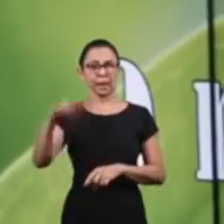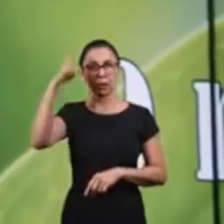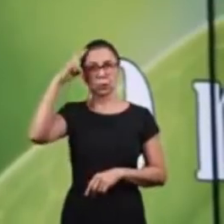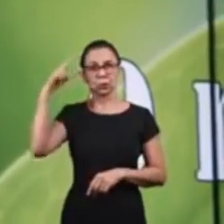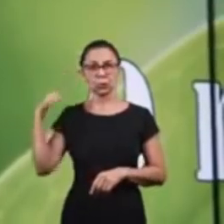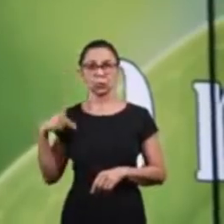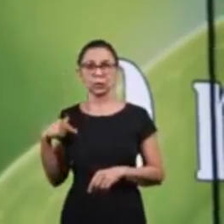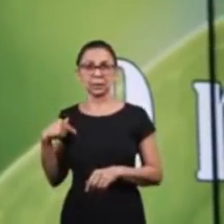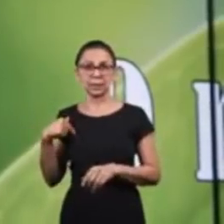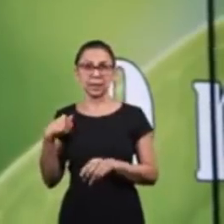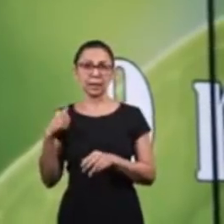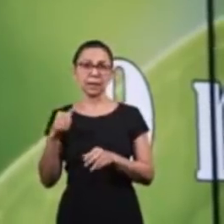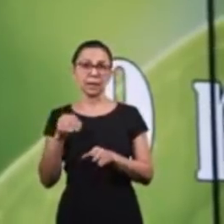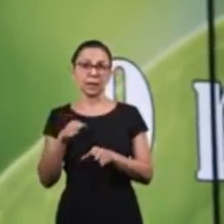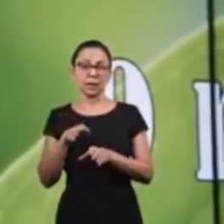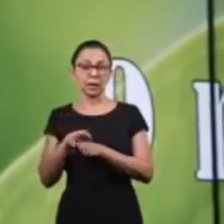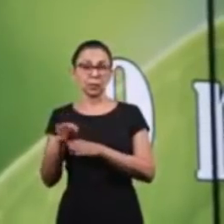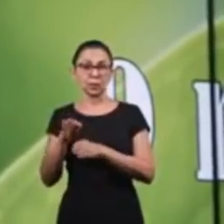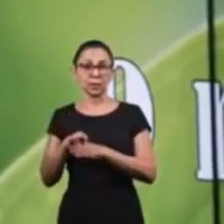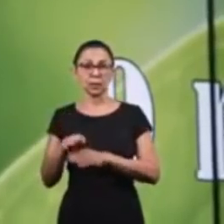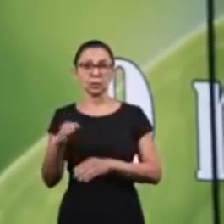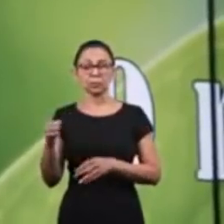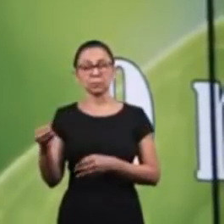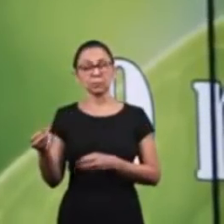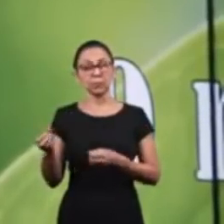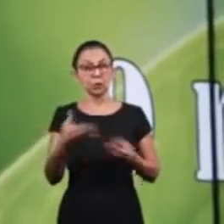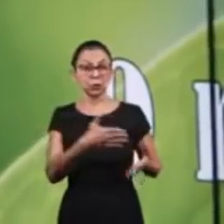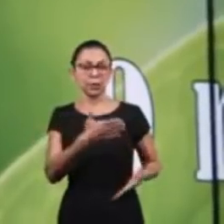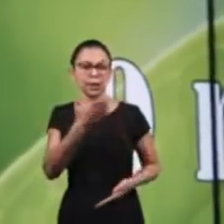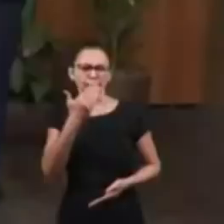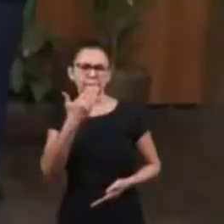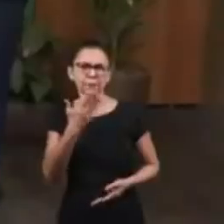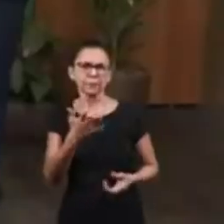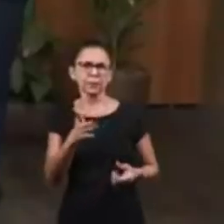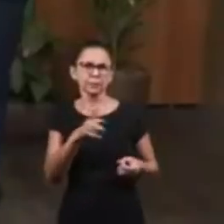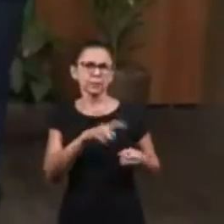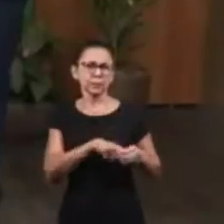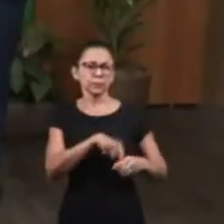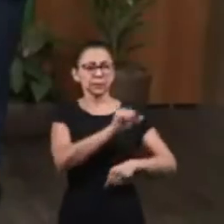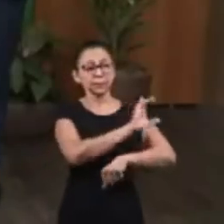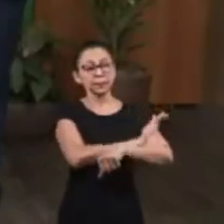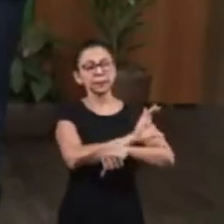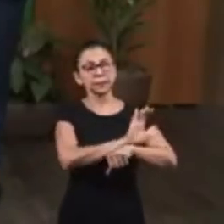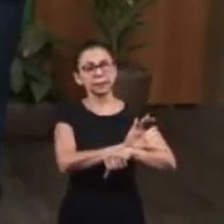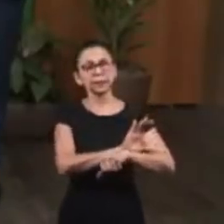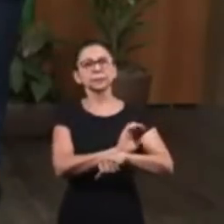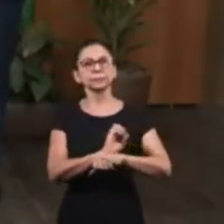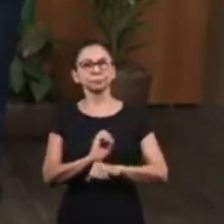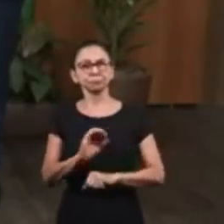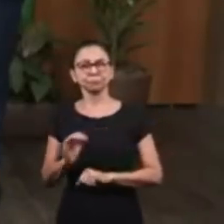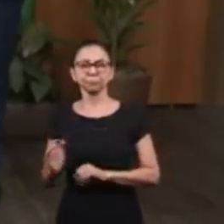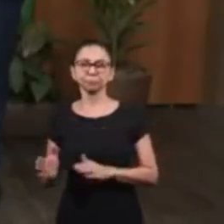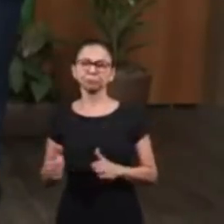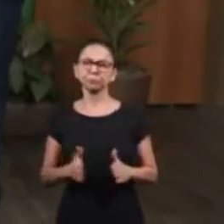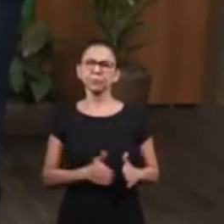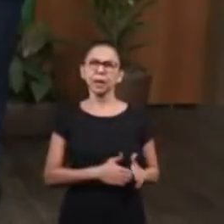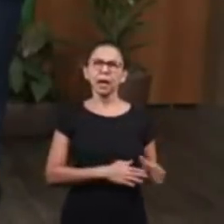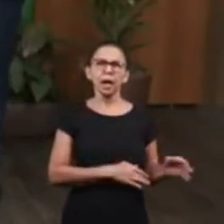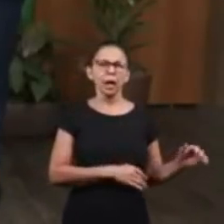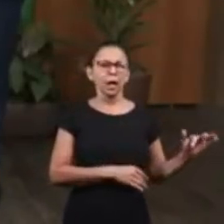And Joseph oriented his servants to give them food for their journey back.